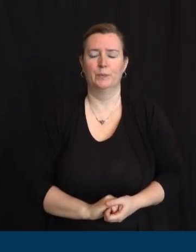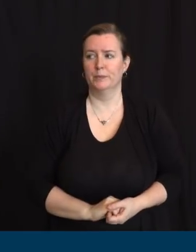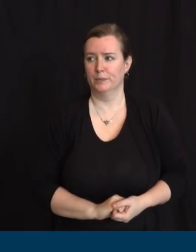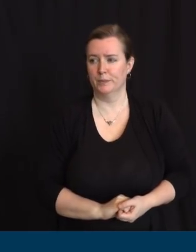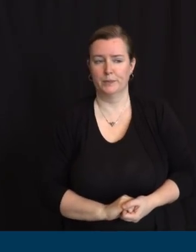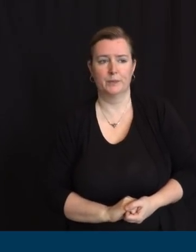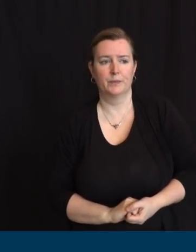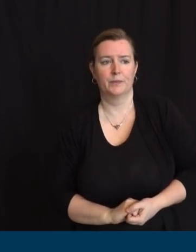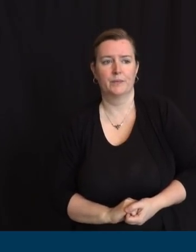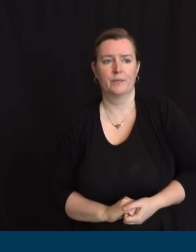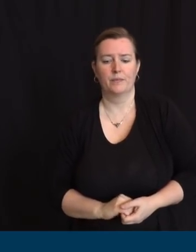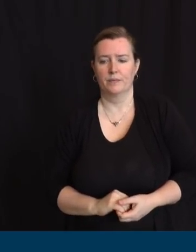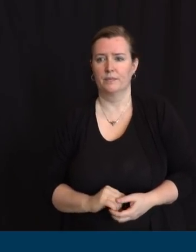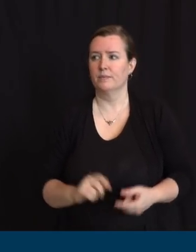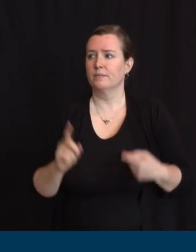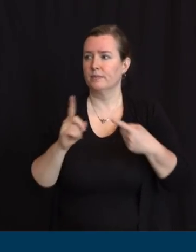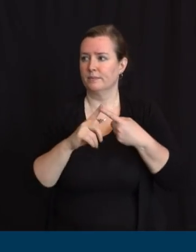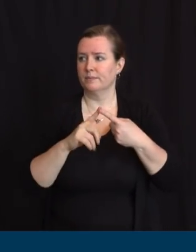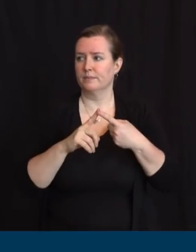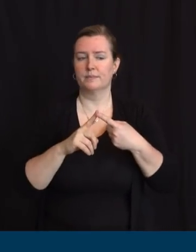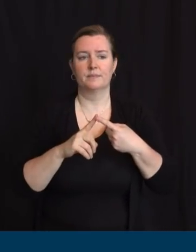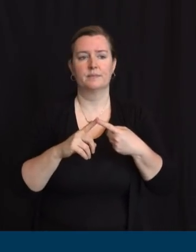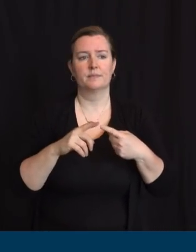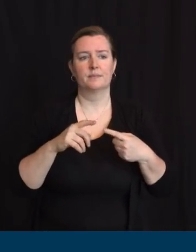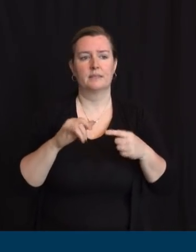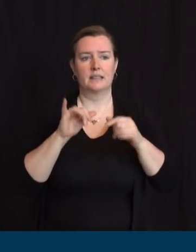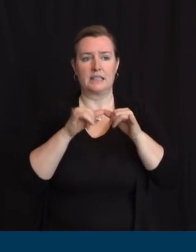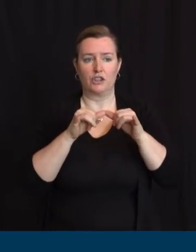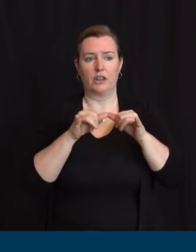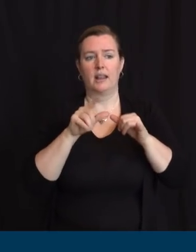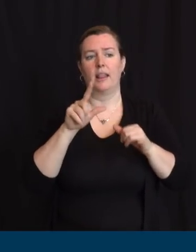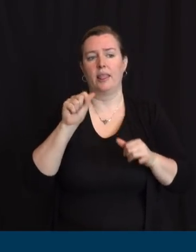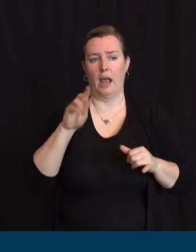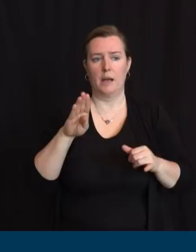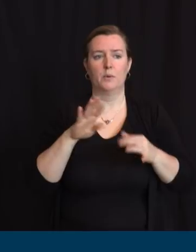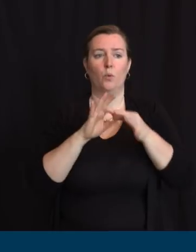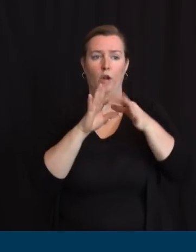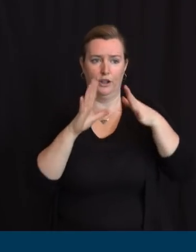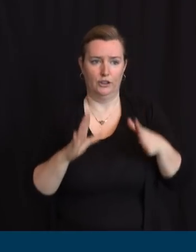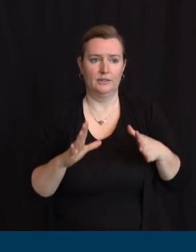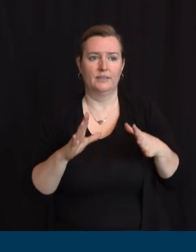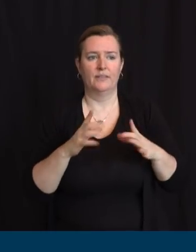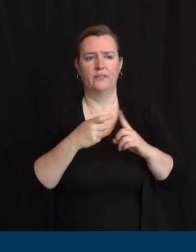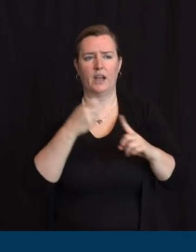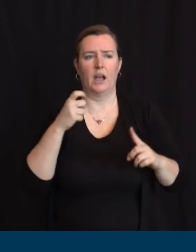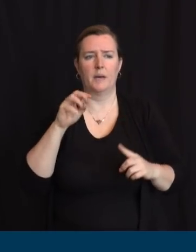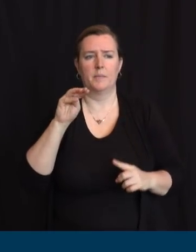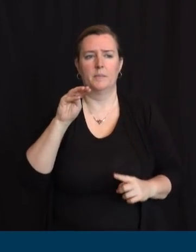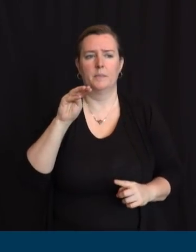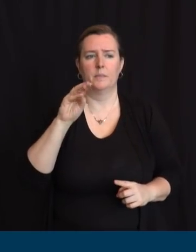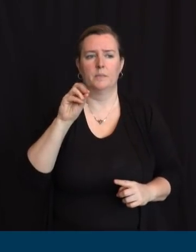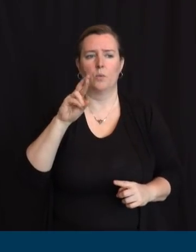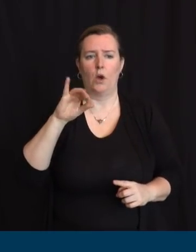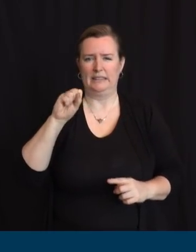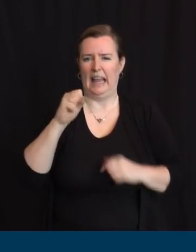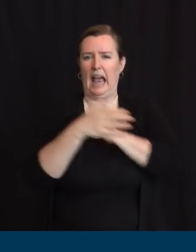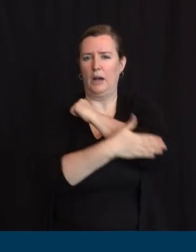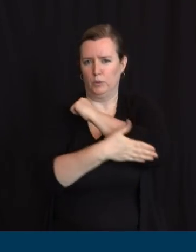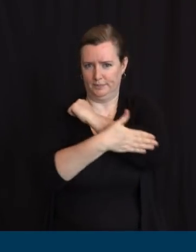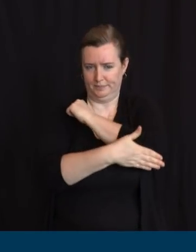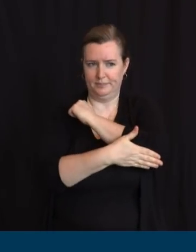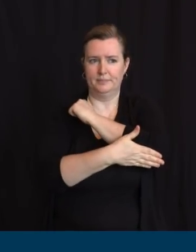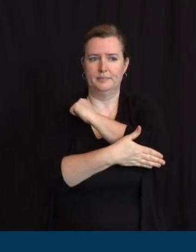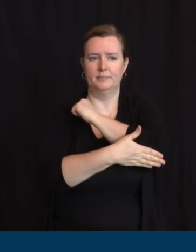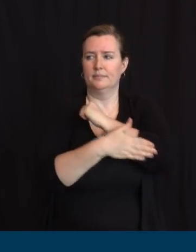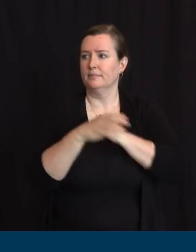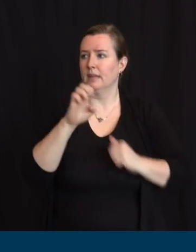County College of Morris. Here's Engineering Lab Coordinator Eric Peterson. There he is, who's responding to a call from Atlantic Health